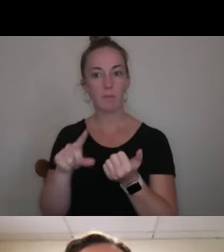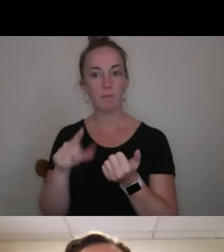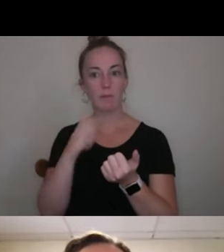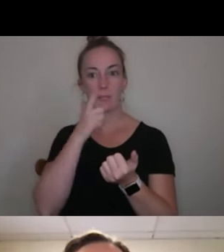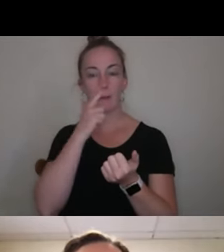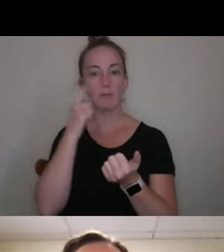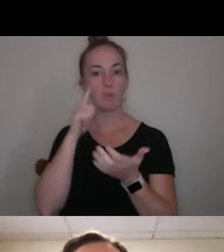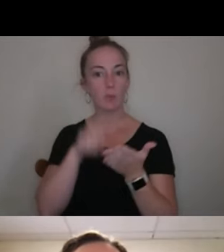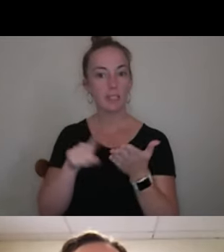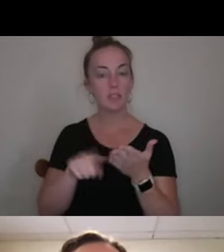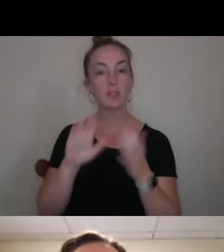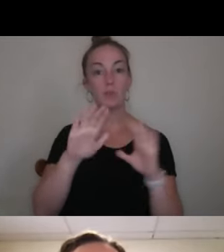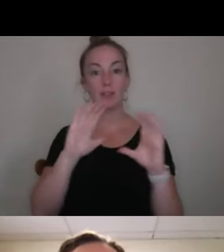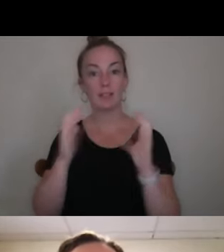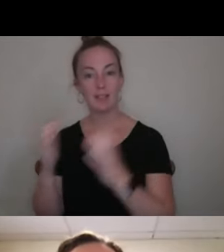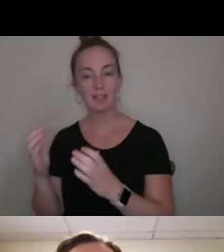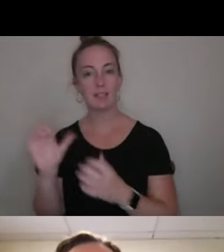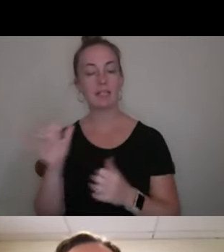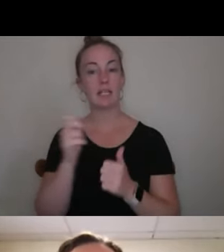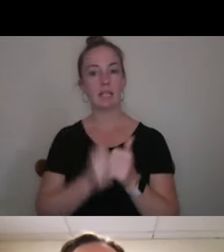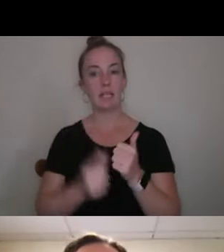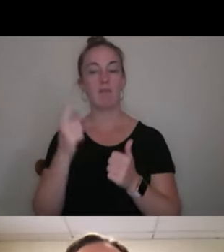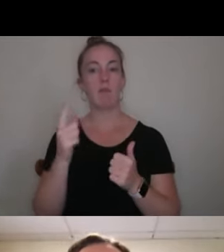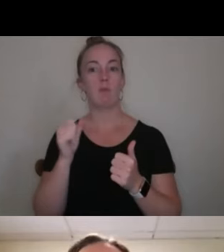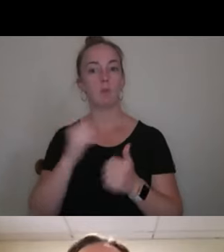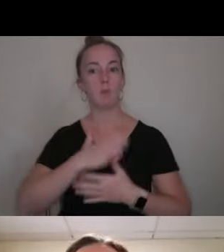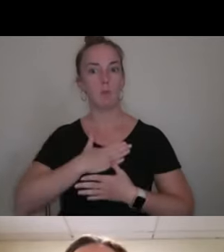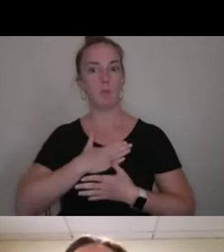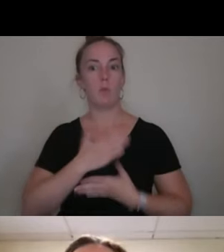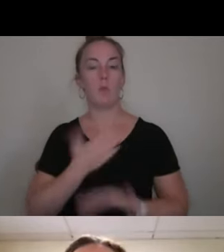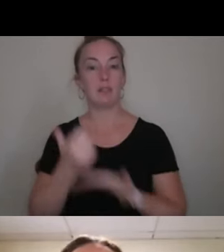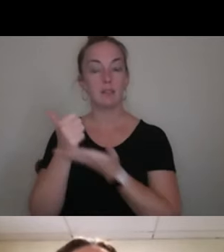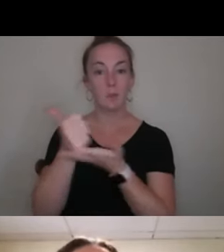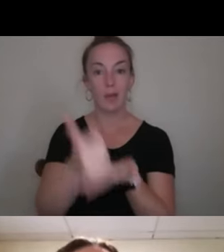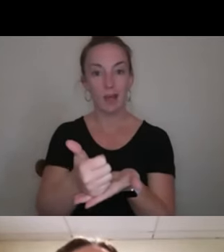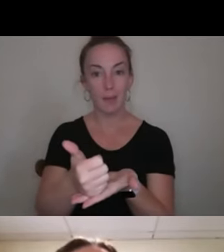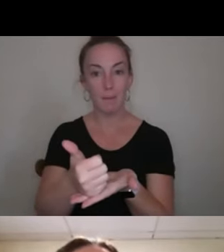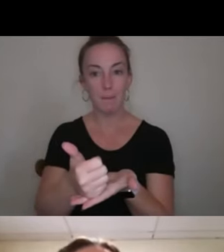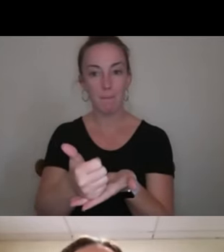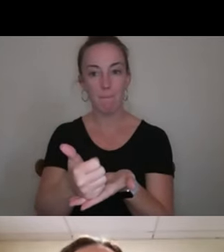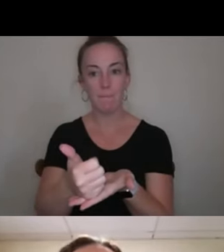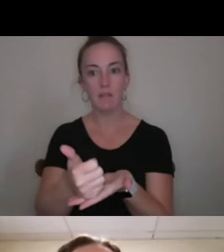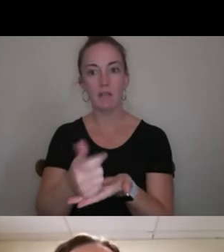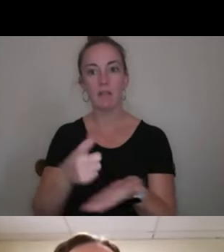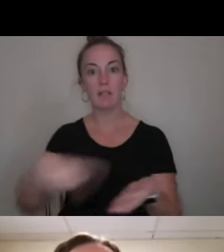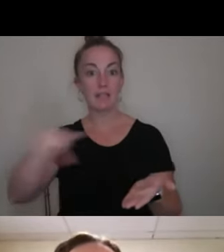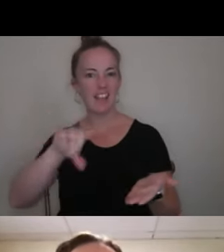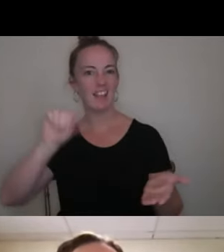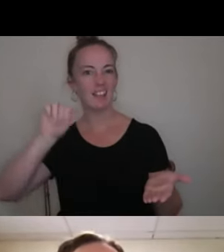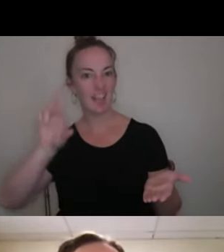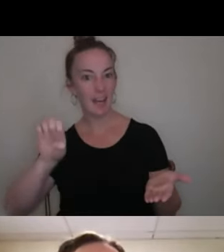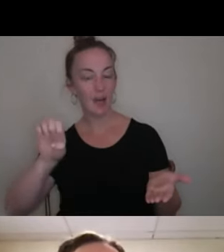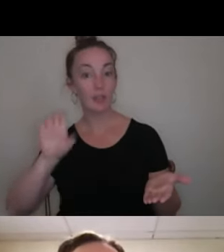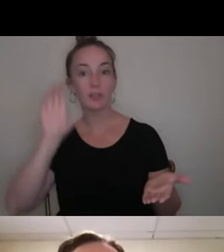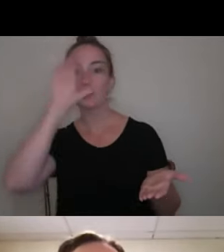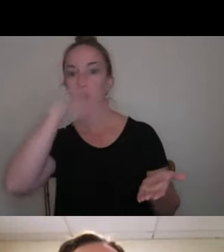research in terms of your classes. Like everyone is just so willing to like help you and just like they care. It's weird.